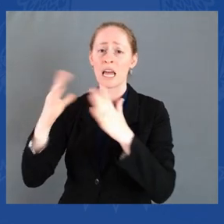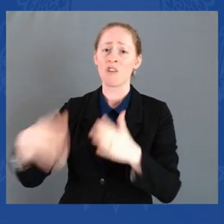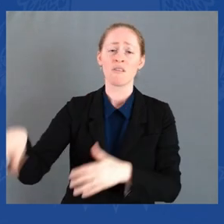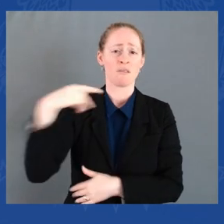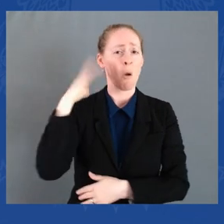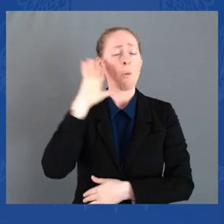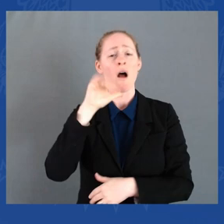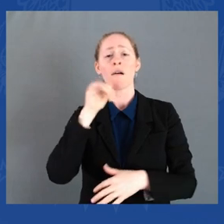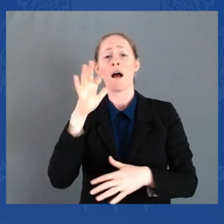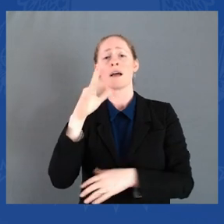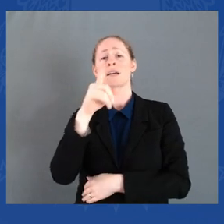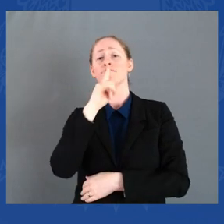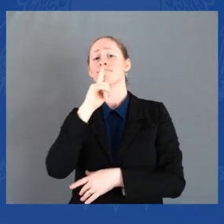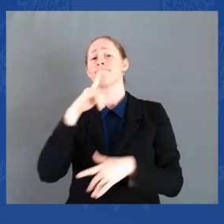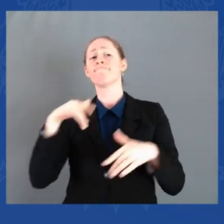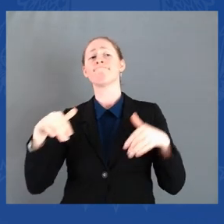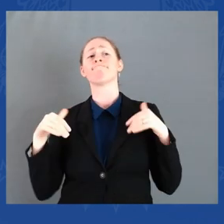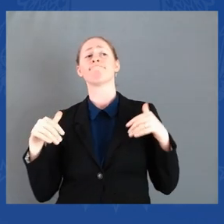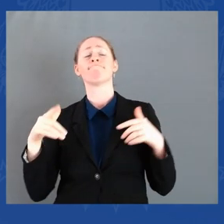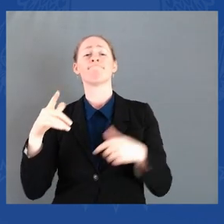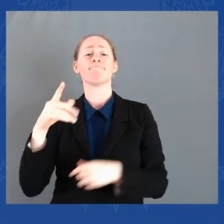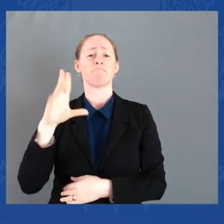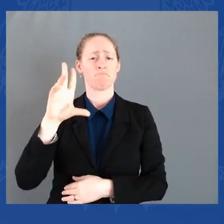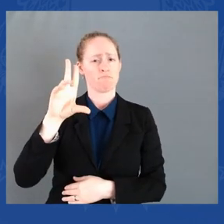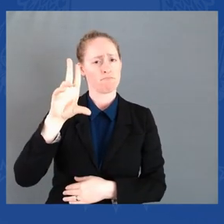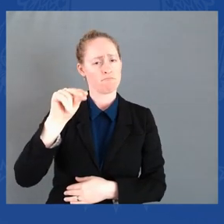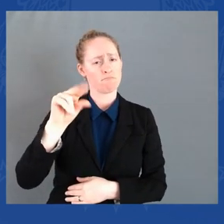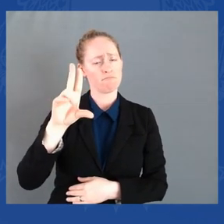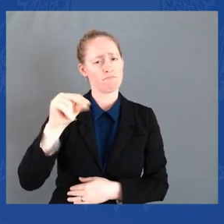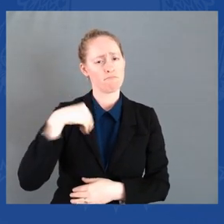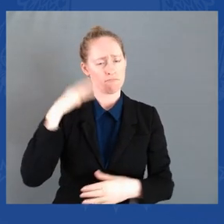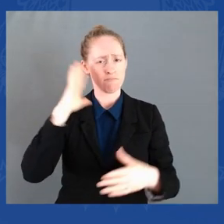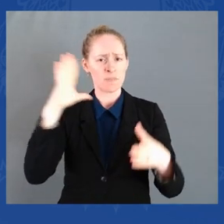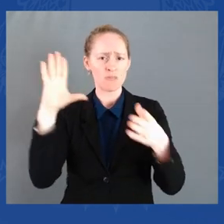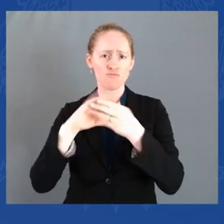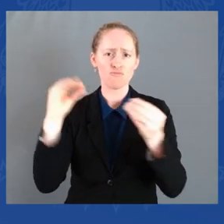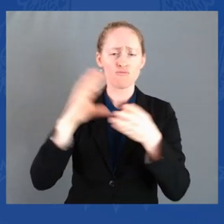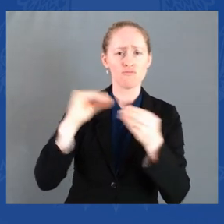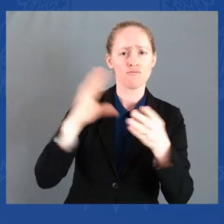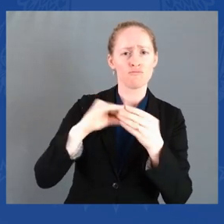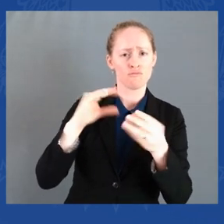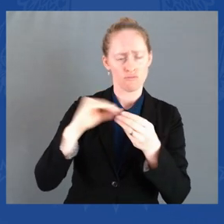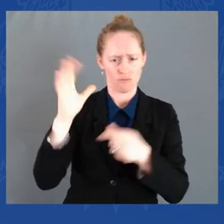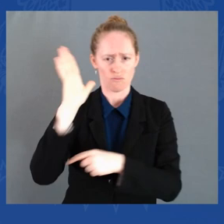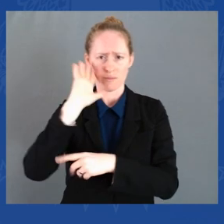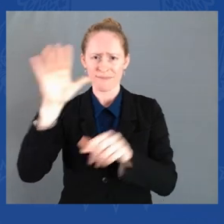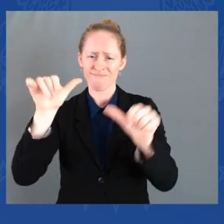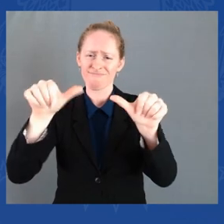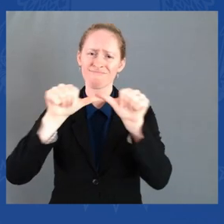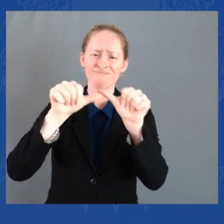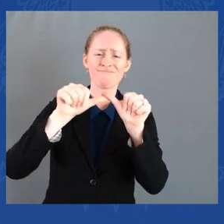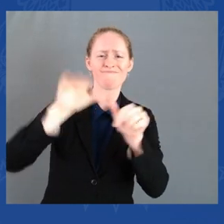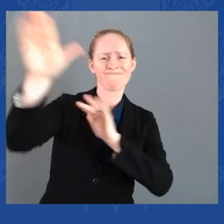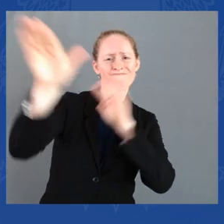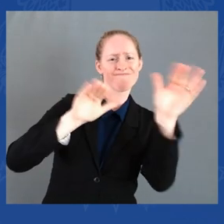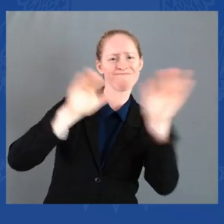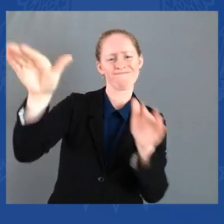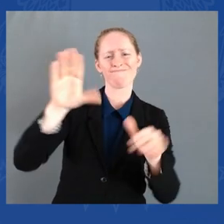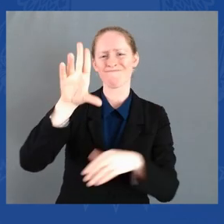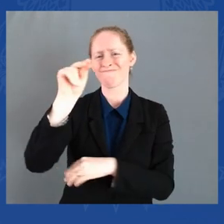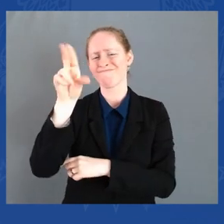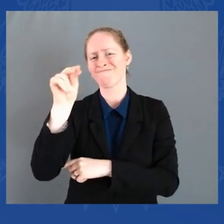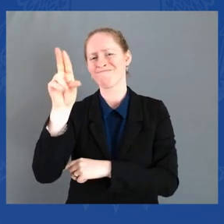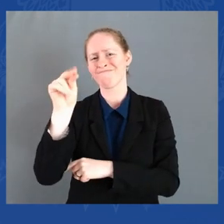We must always speak out against violence, against hate crime and discrimination, whenever and wherever it